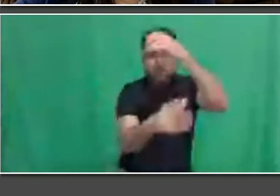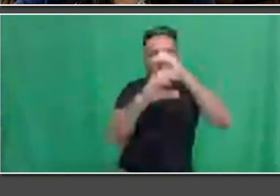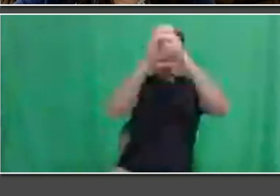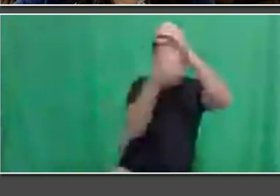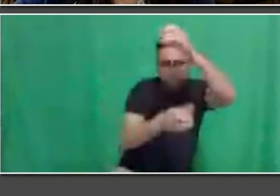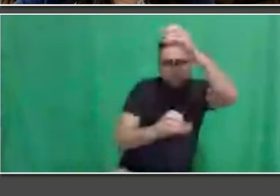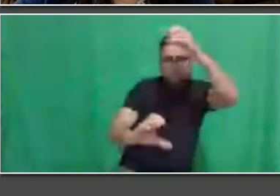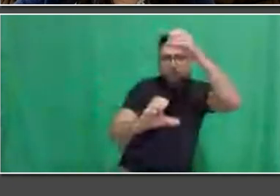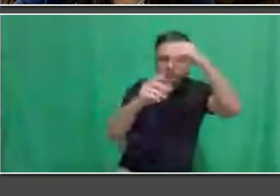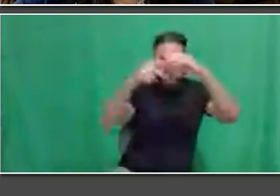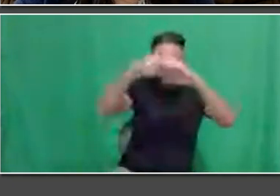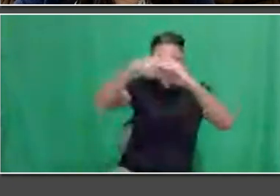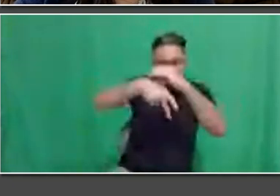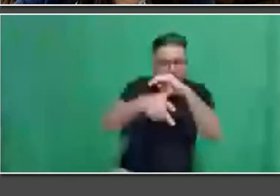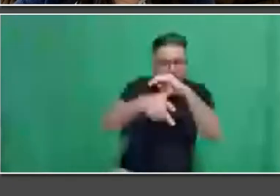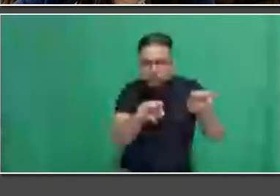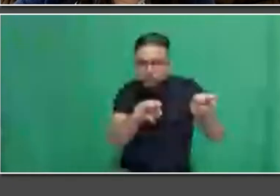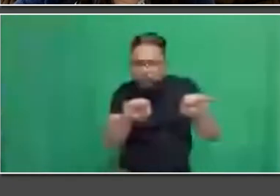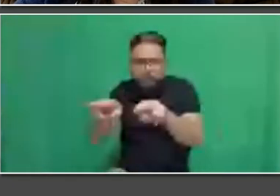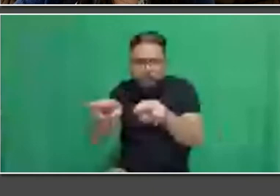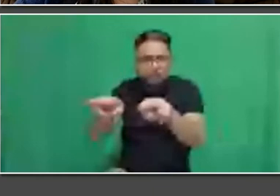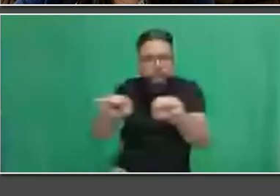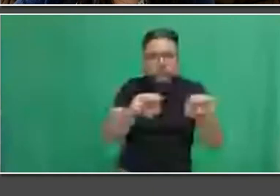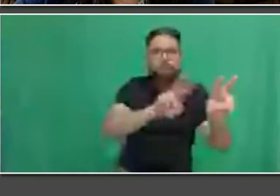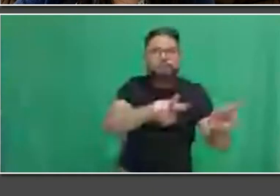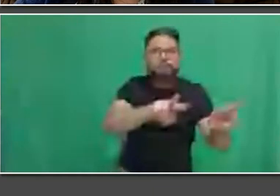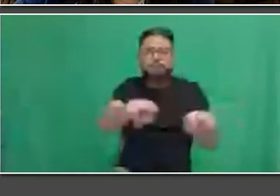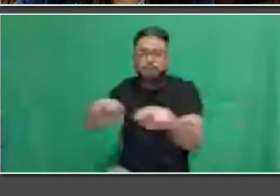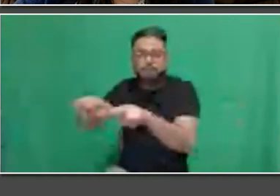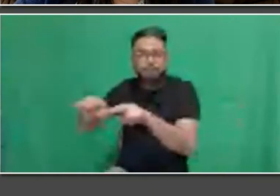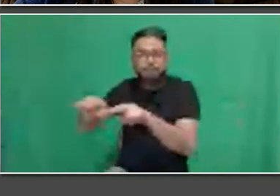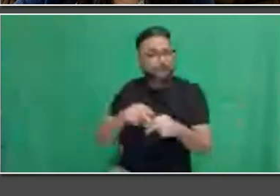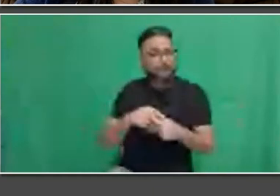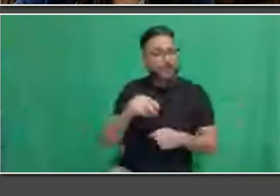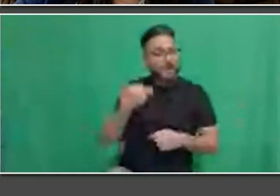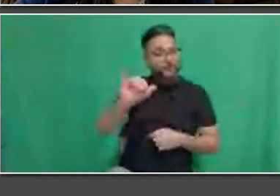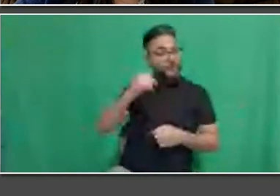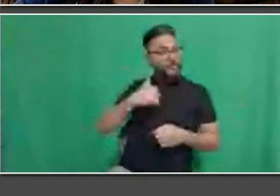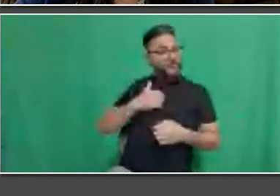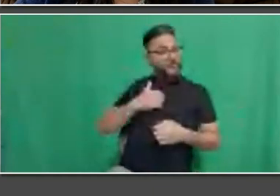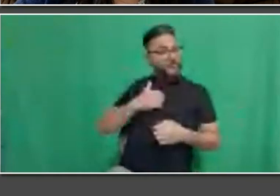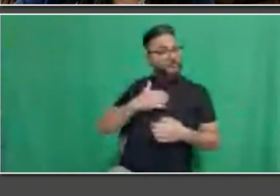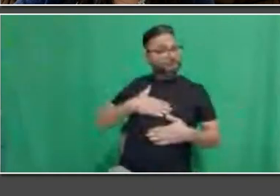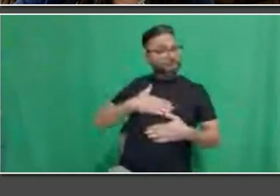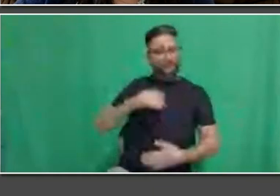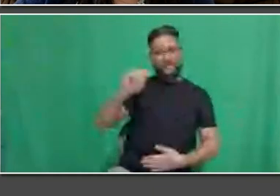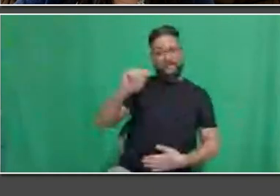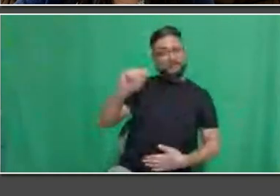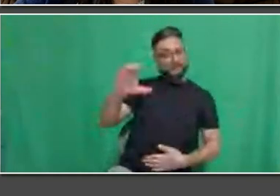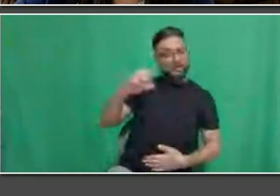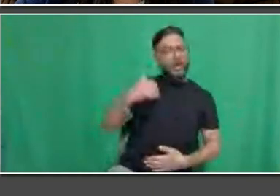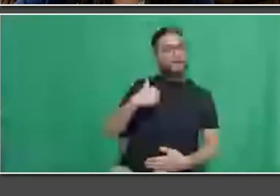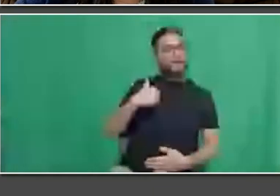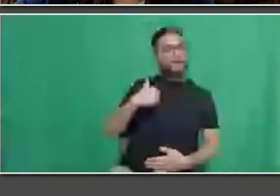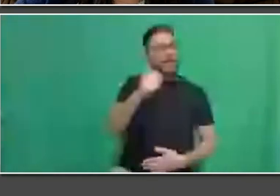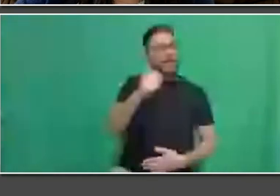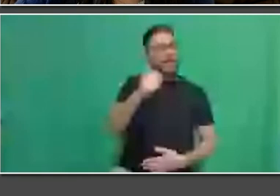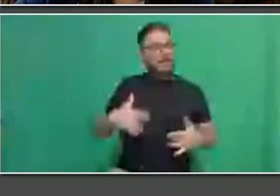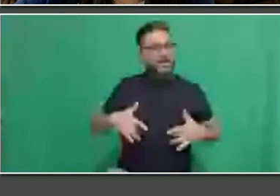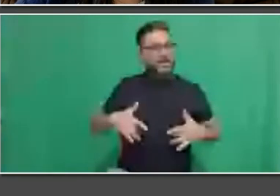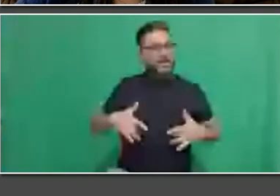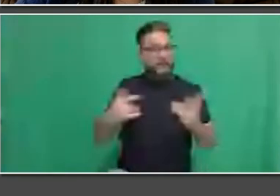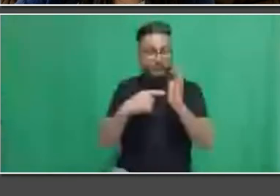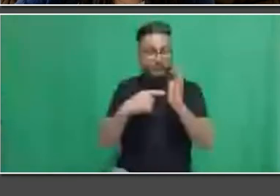events outside of my own team, such as coordinating the EC&E United Way campaign for the years of